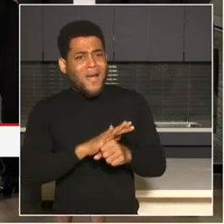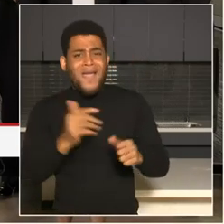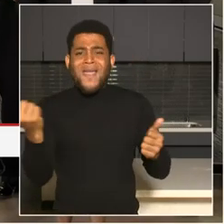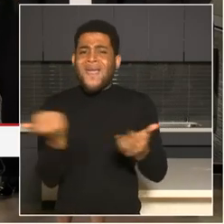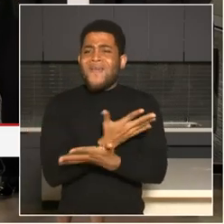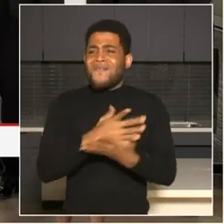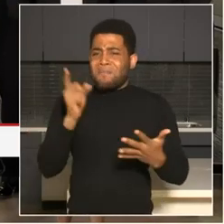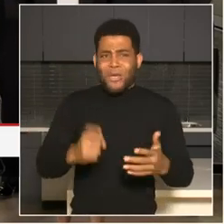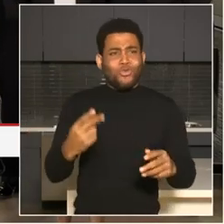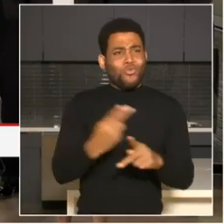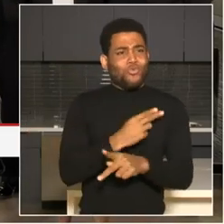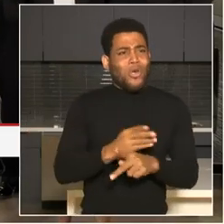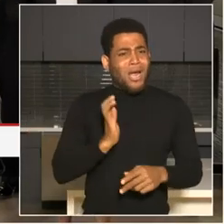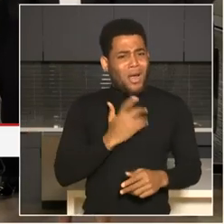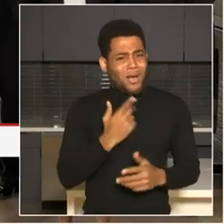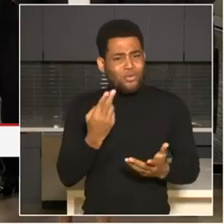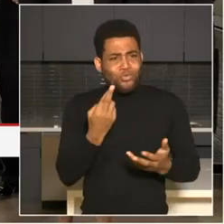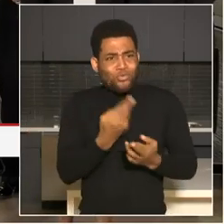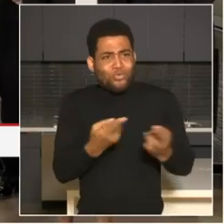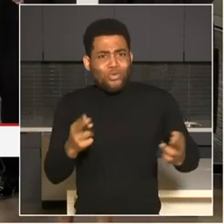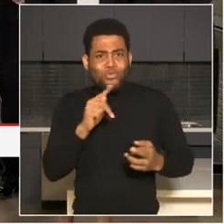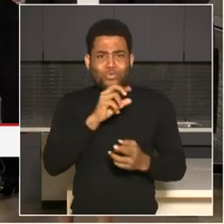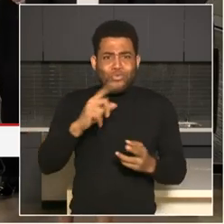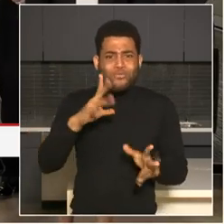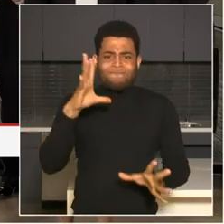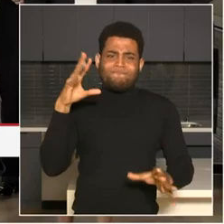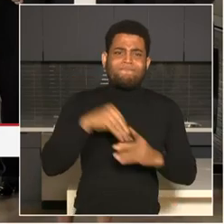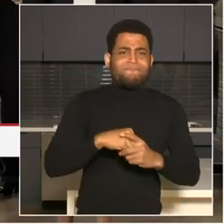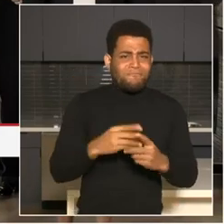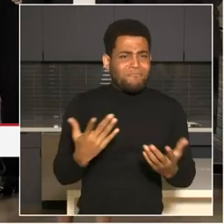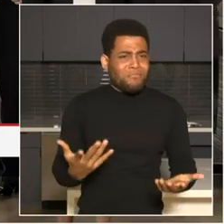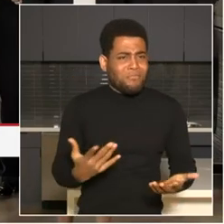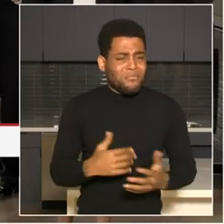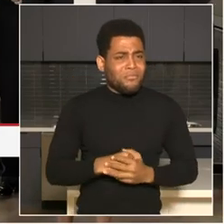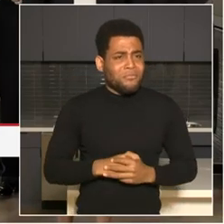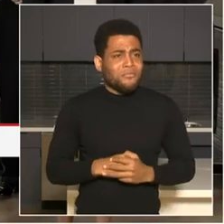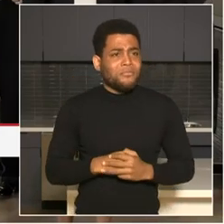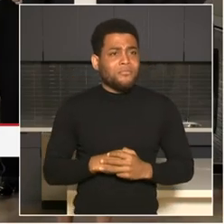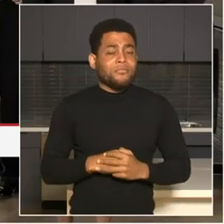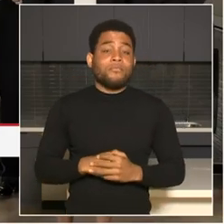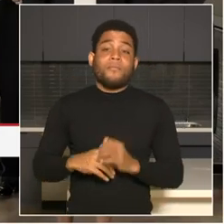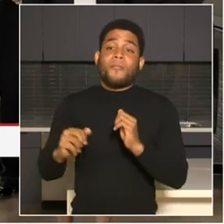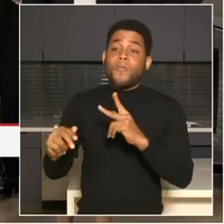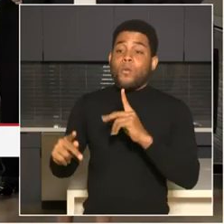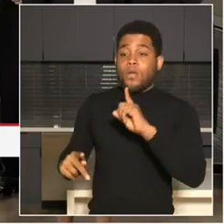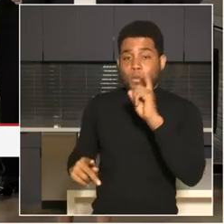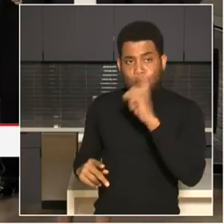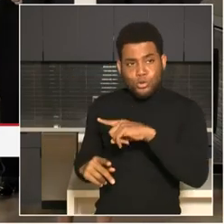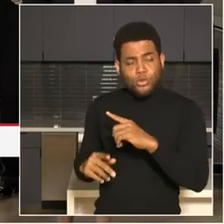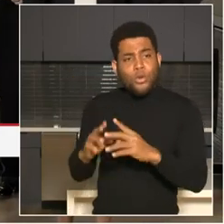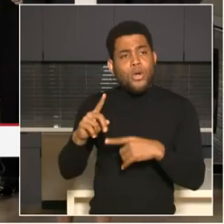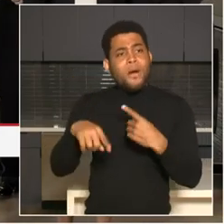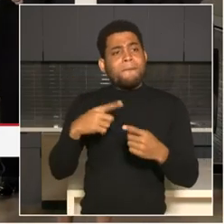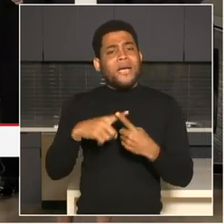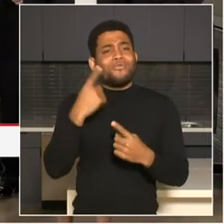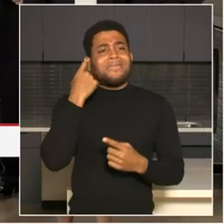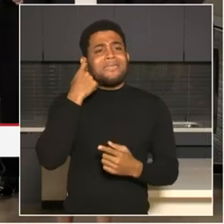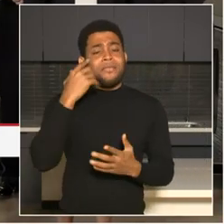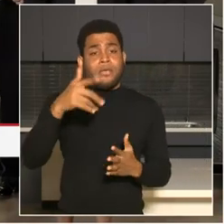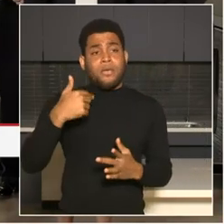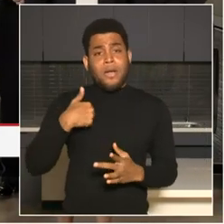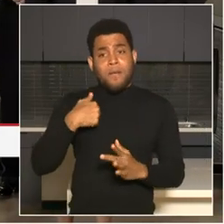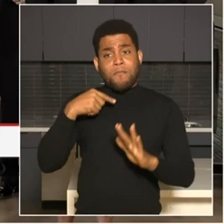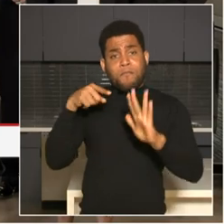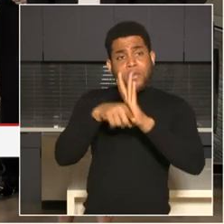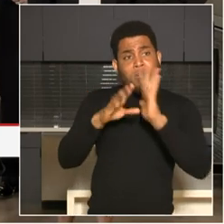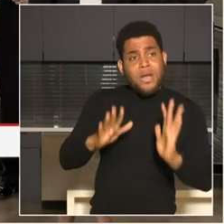other question, one other question to follow up, uh, in regards to an incident that just happened with a murder suspect, uh, linked to,